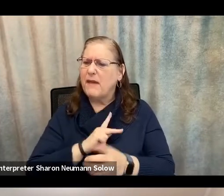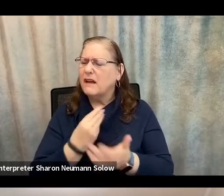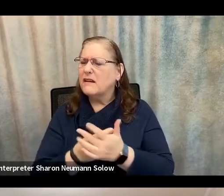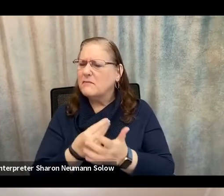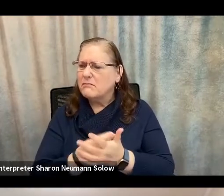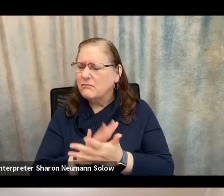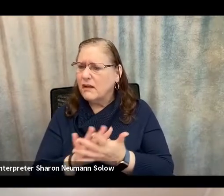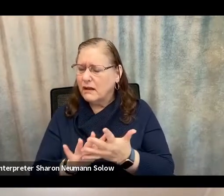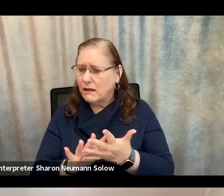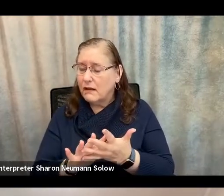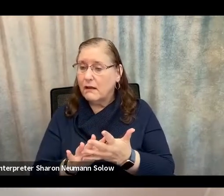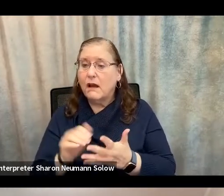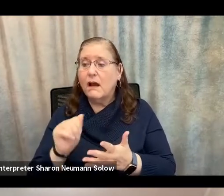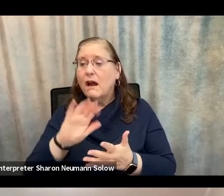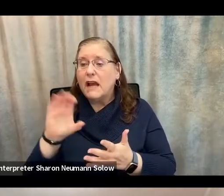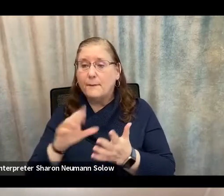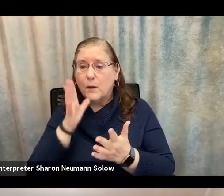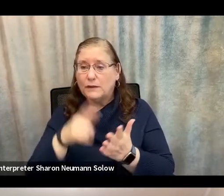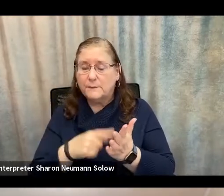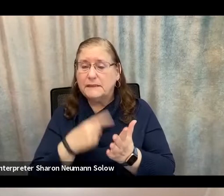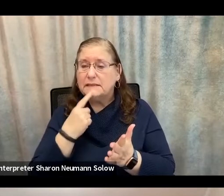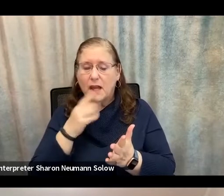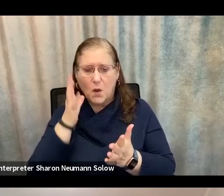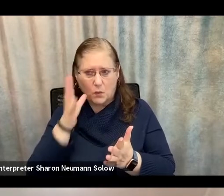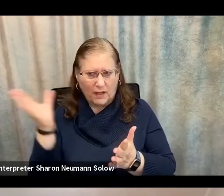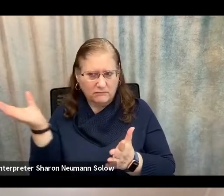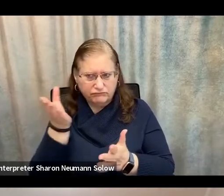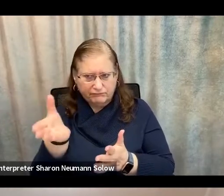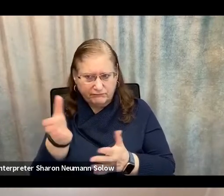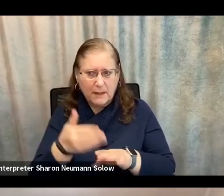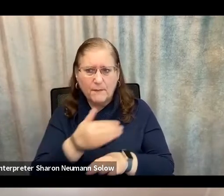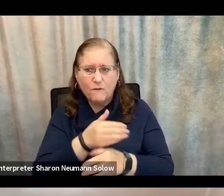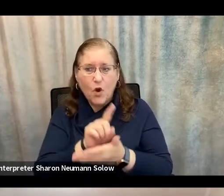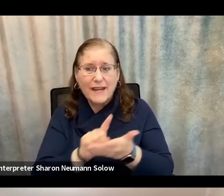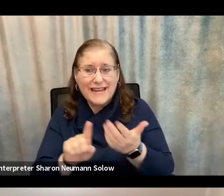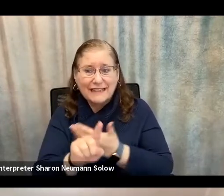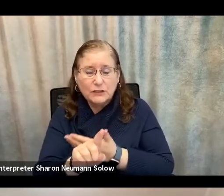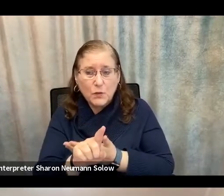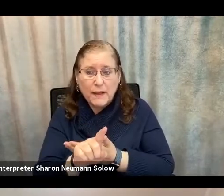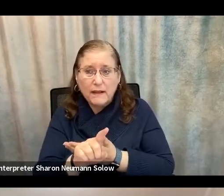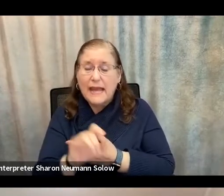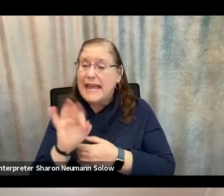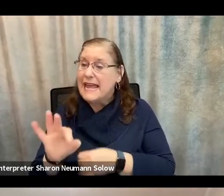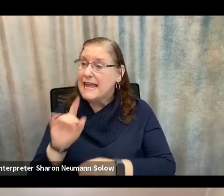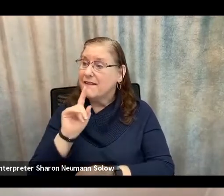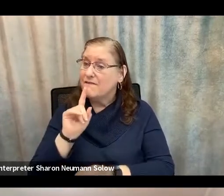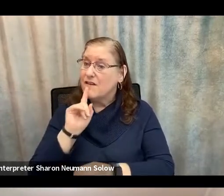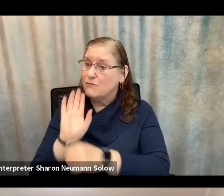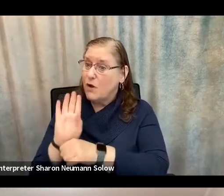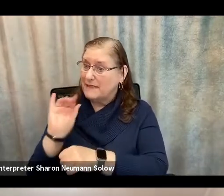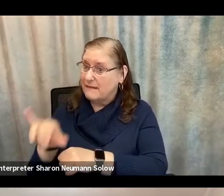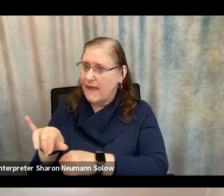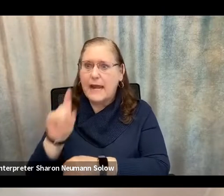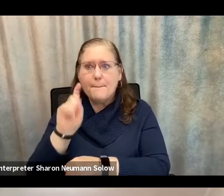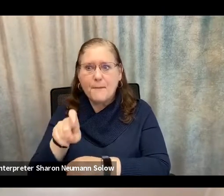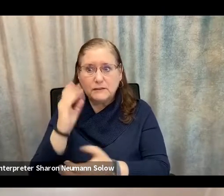Companies will sometimes say stuff like, we'll get you this product by next week. If they make those type of statements, they need to be